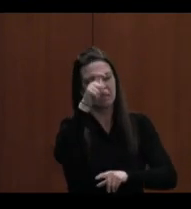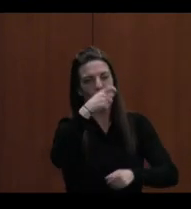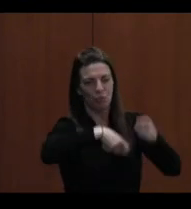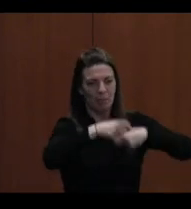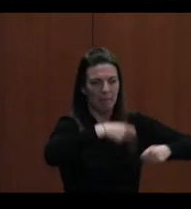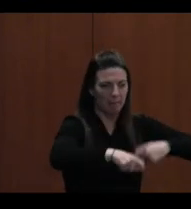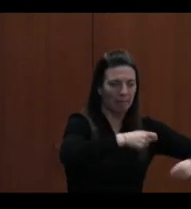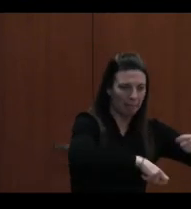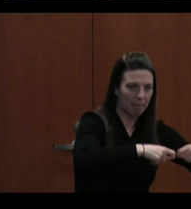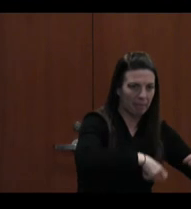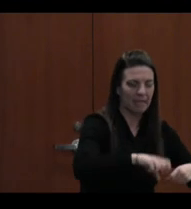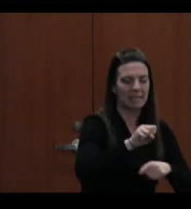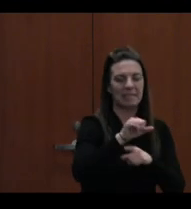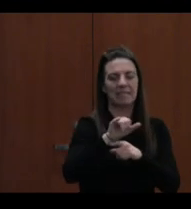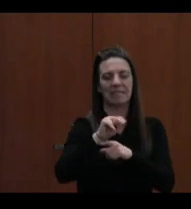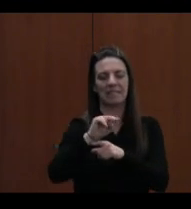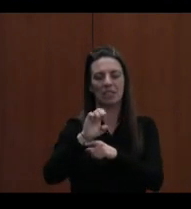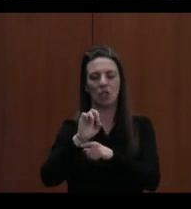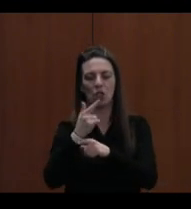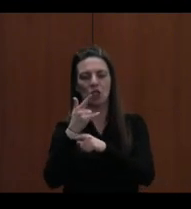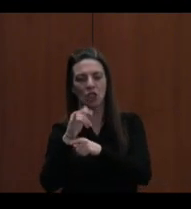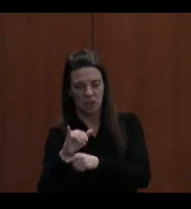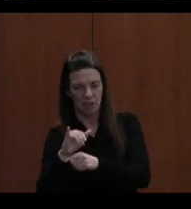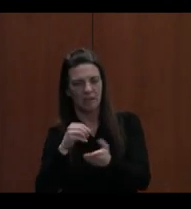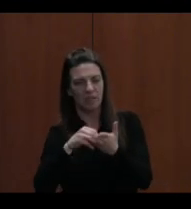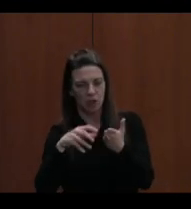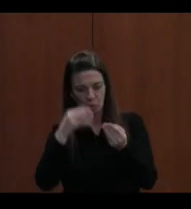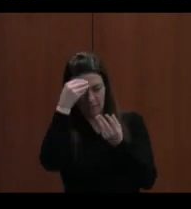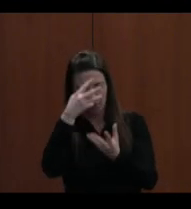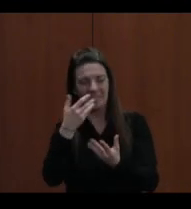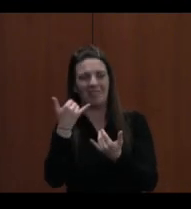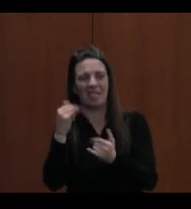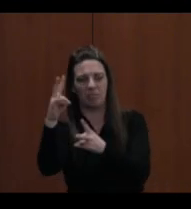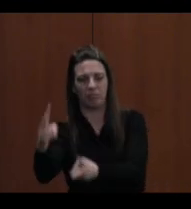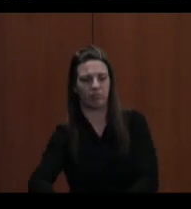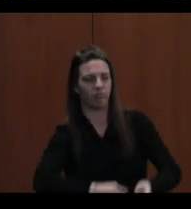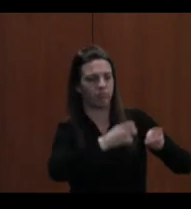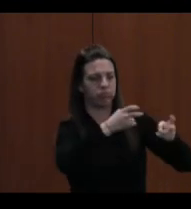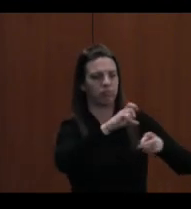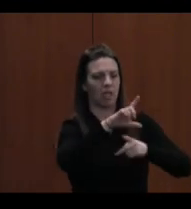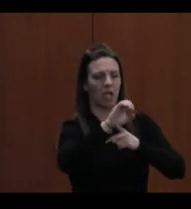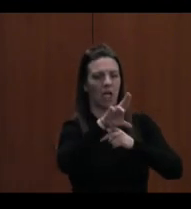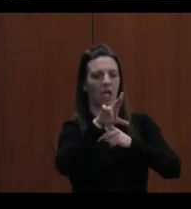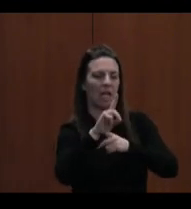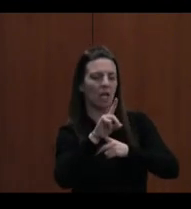Synergy Student Information System is already migrating to the cloud and that will be finished in the June timeframe.